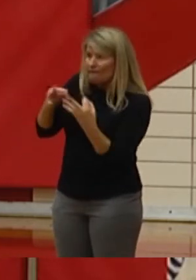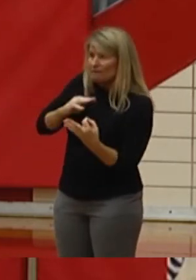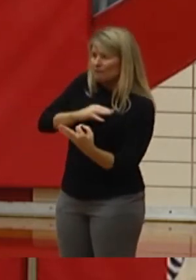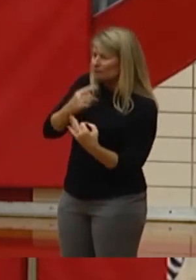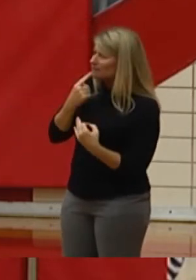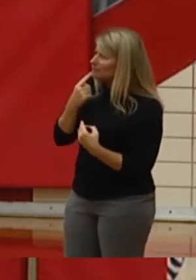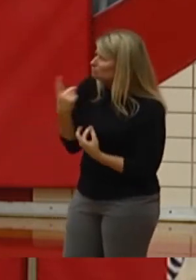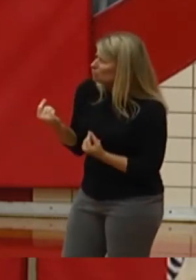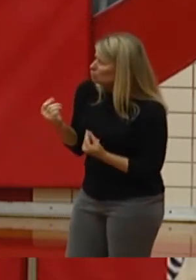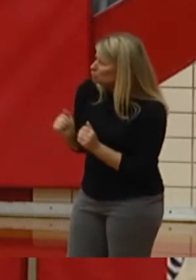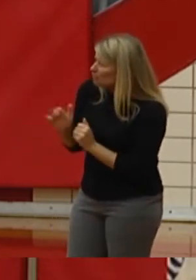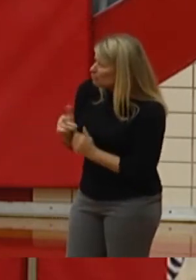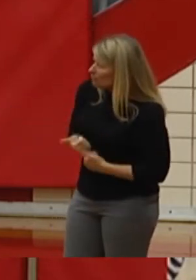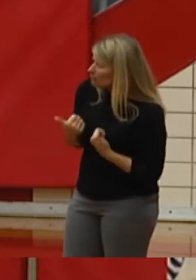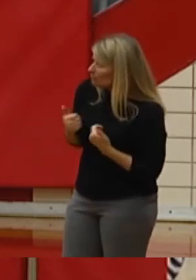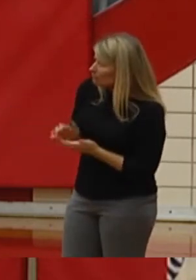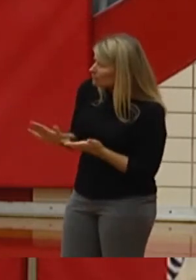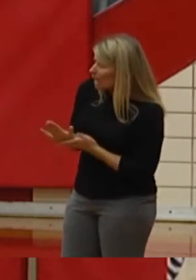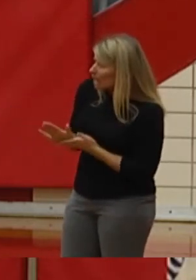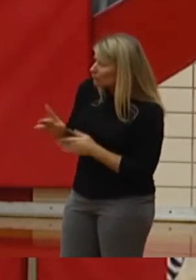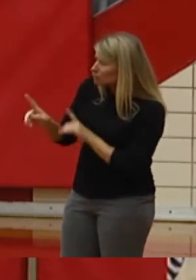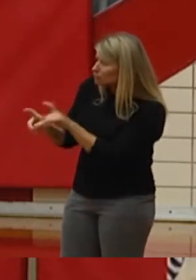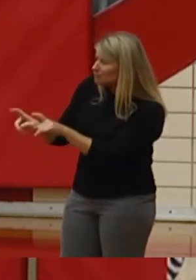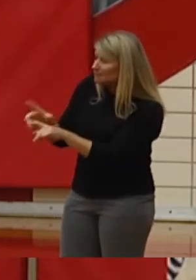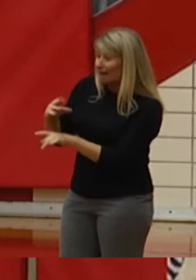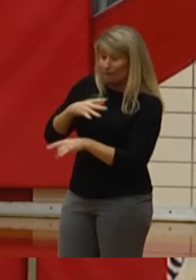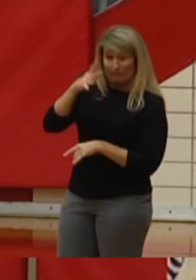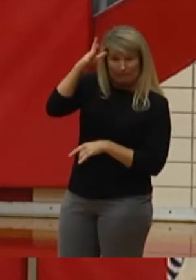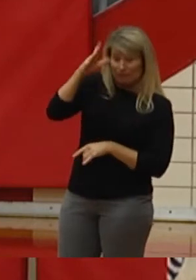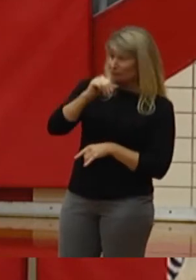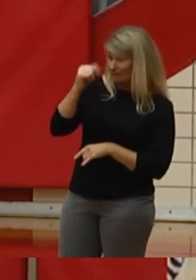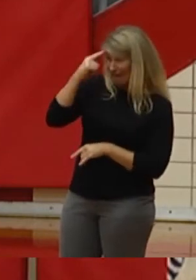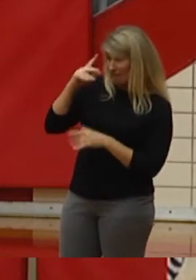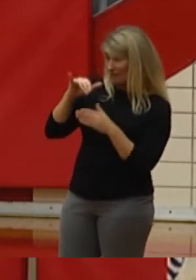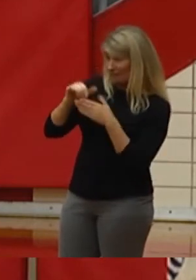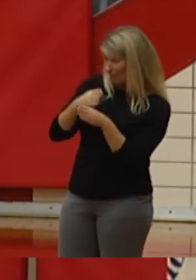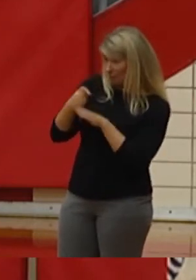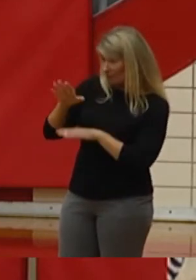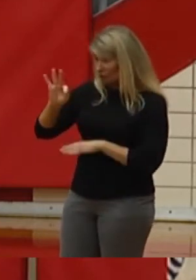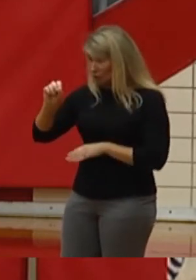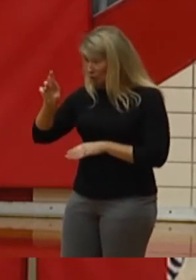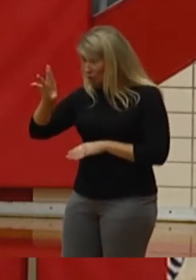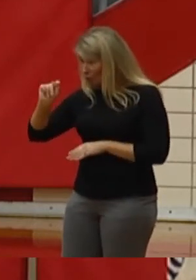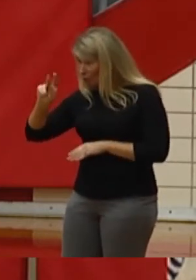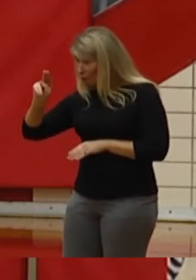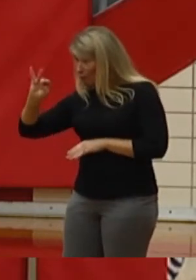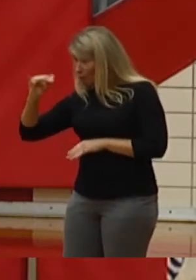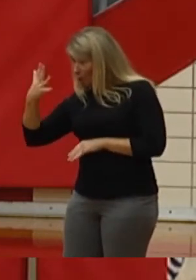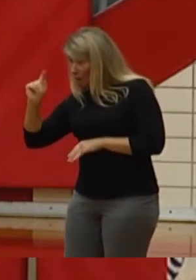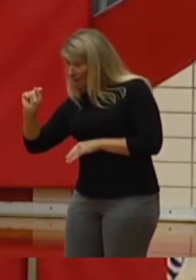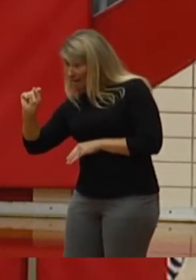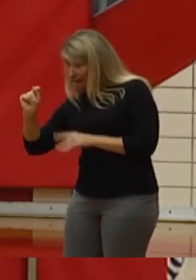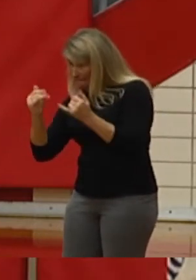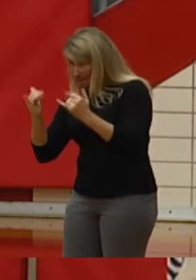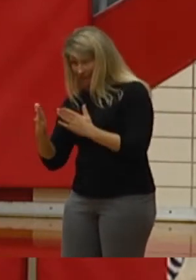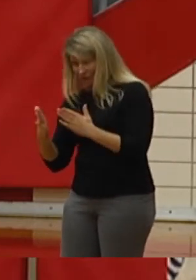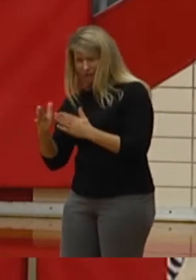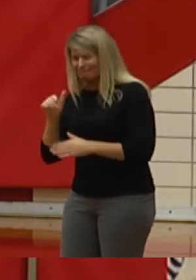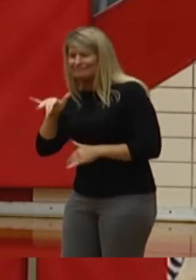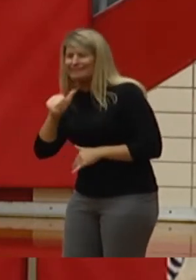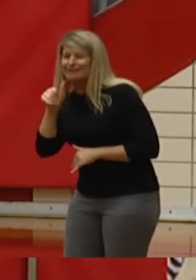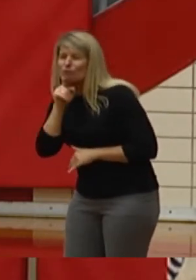life, as apparently being a professional Fortnite player was not realistic. And now, we are at the end of our senior year.